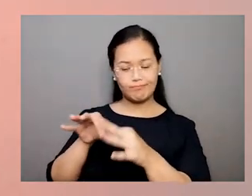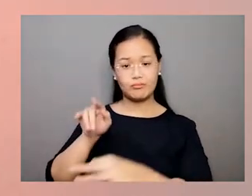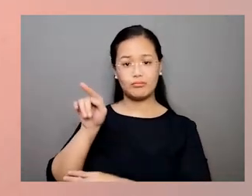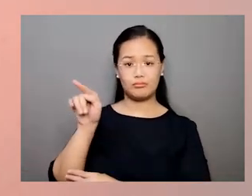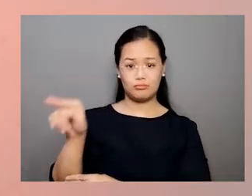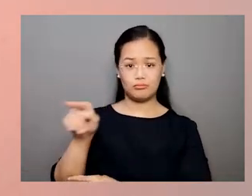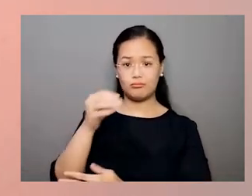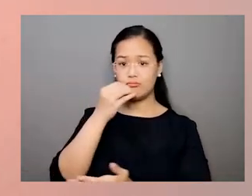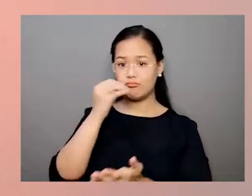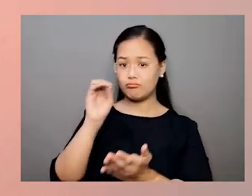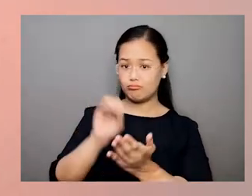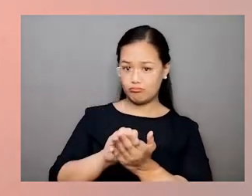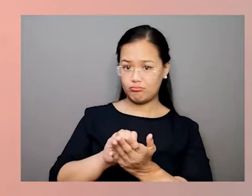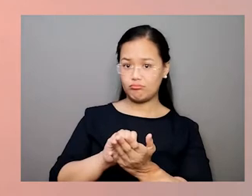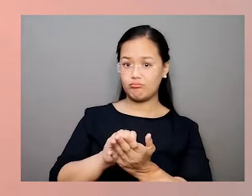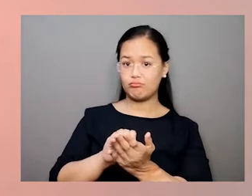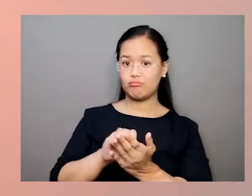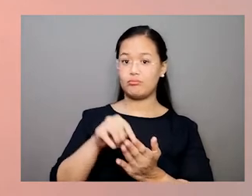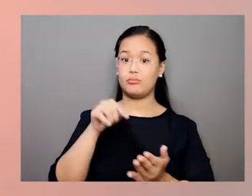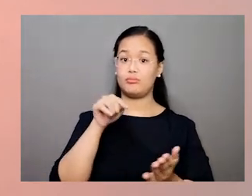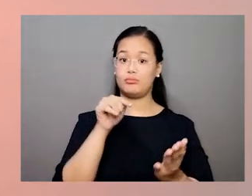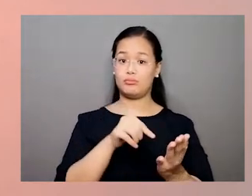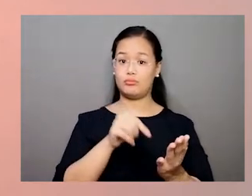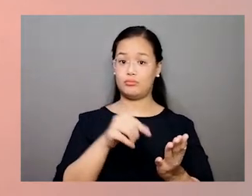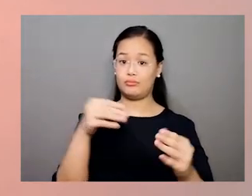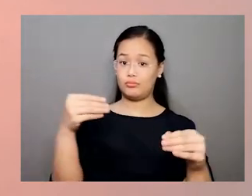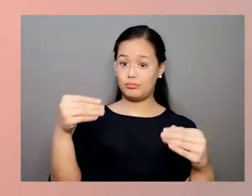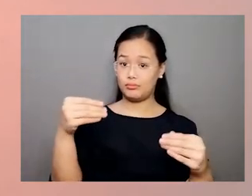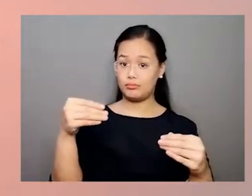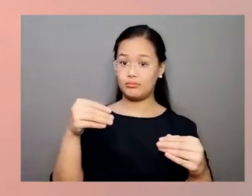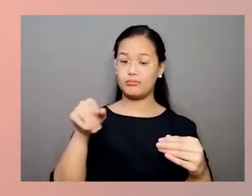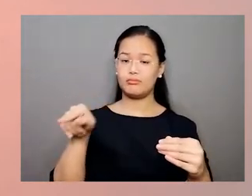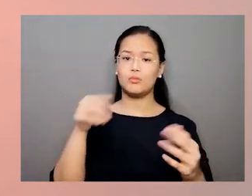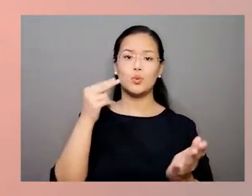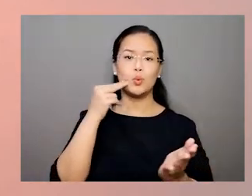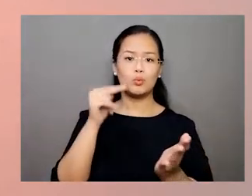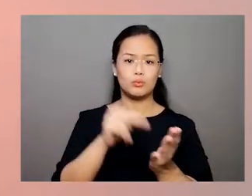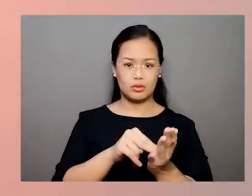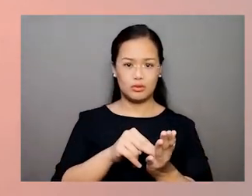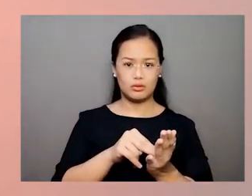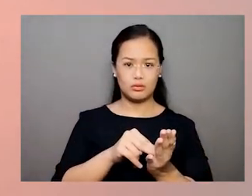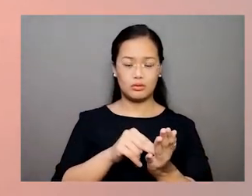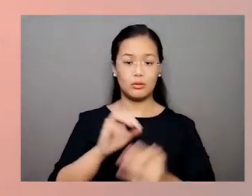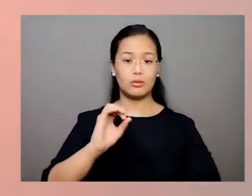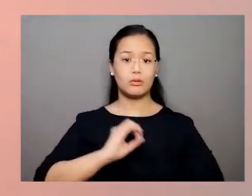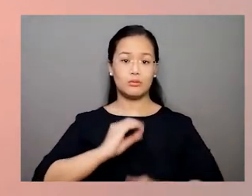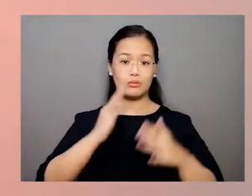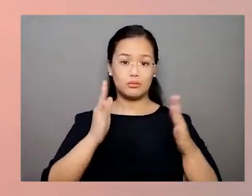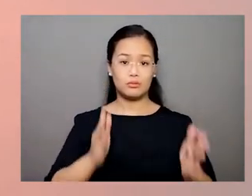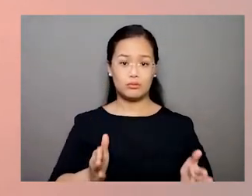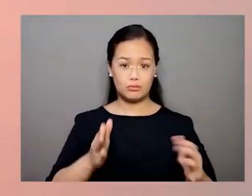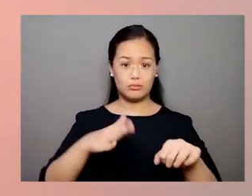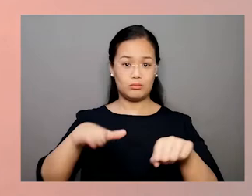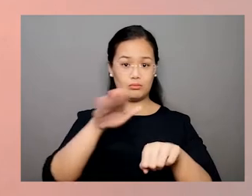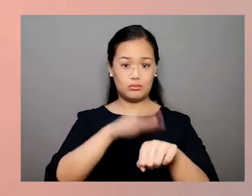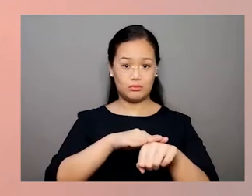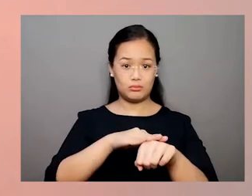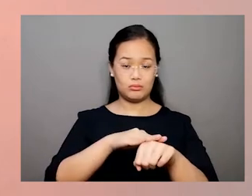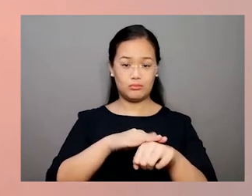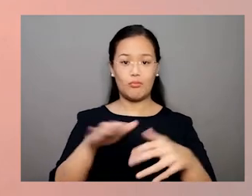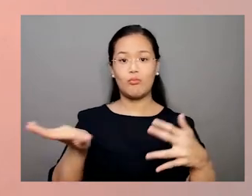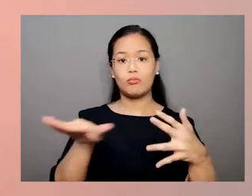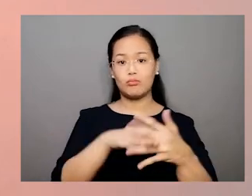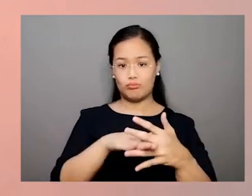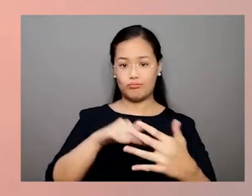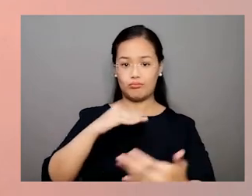that he was being summoned. That document was a notice, a notice to him that his landlord had filed a case against